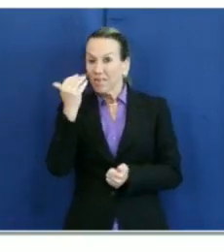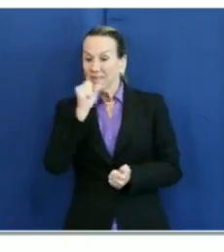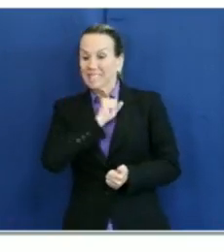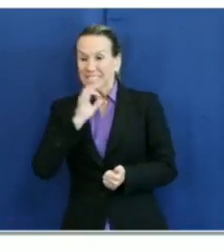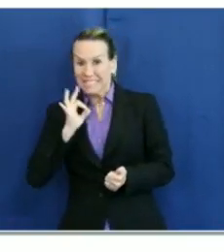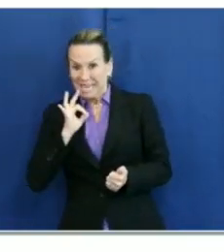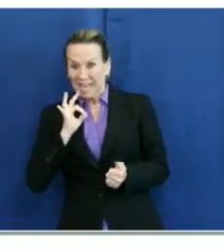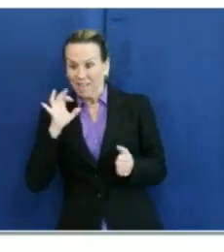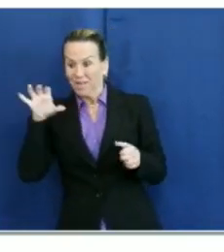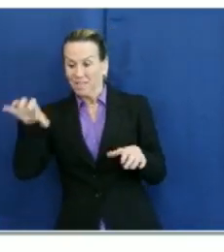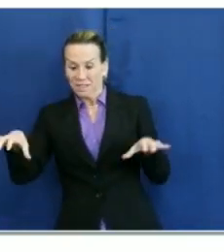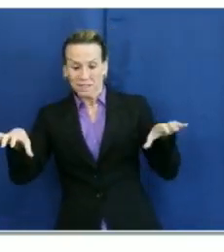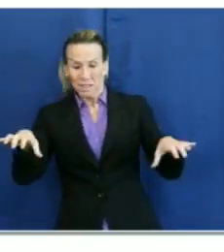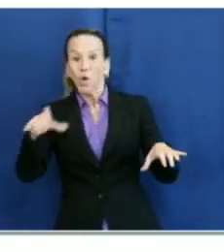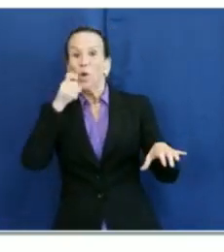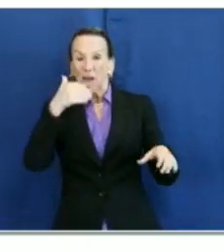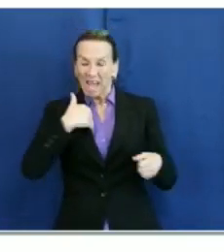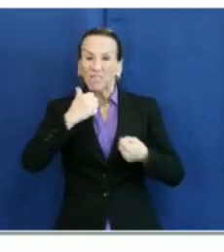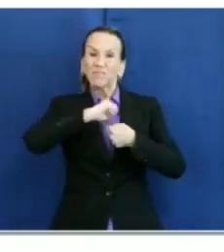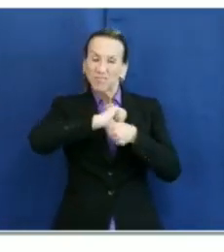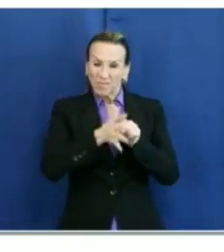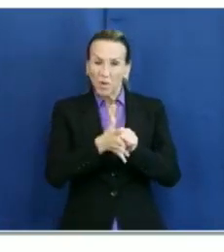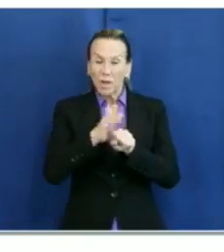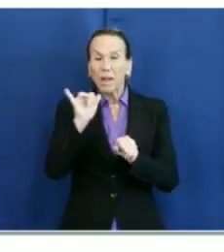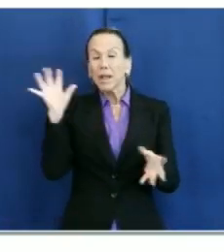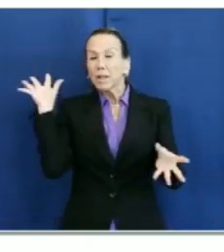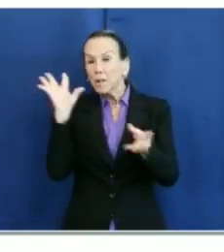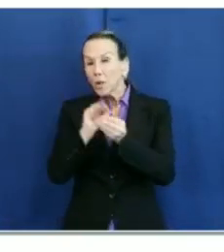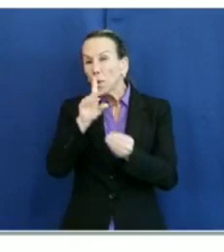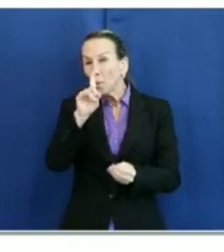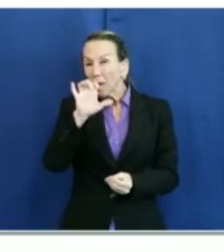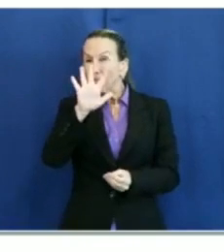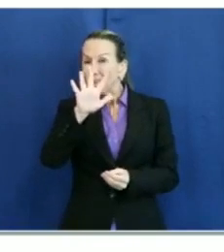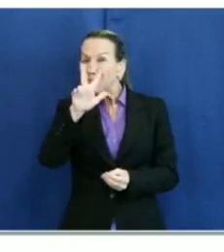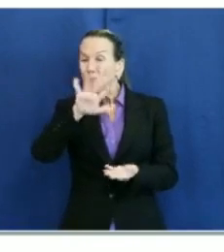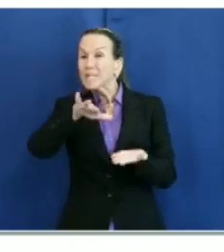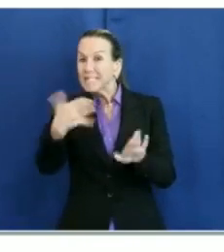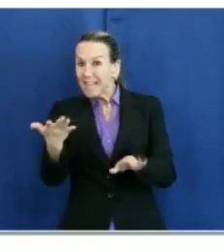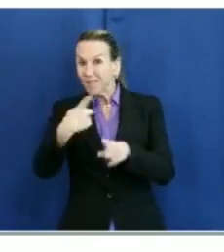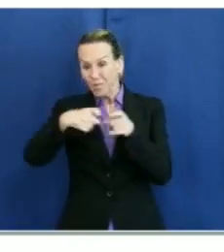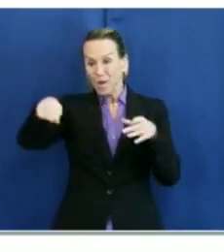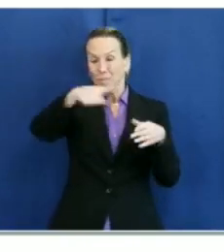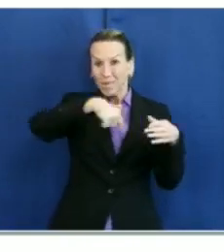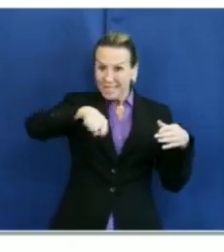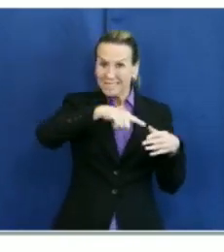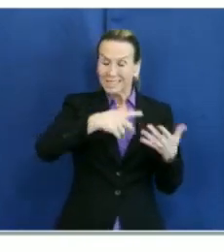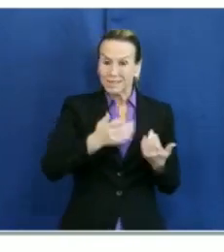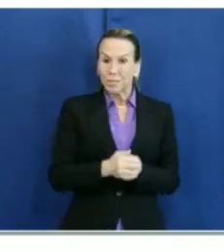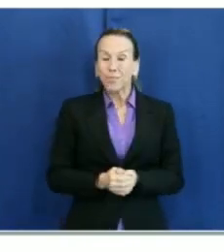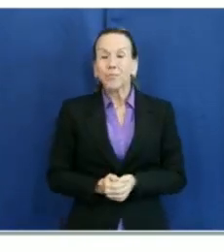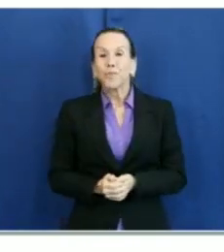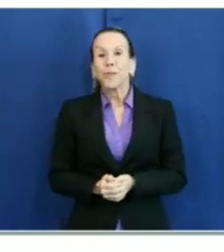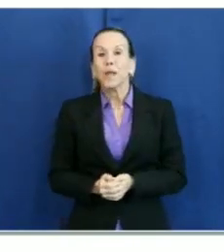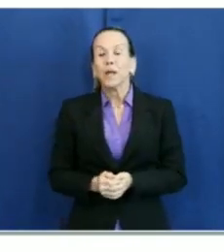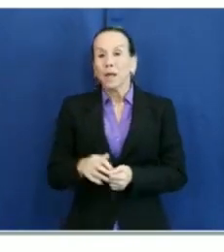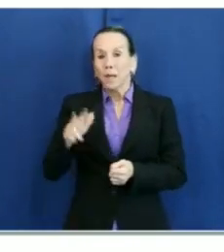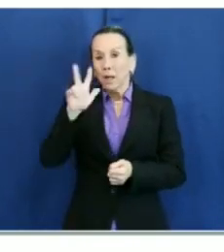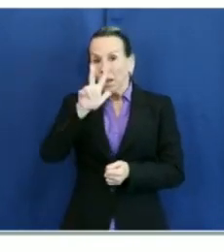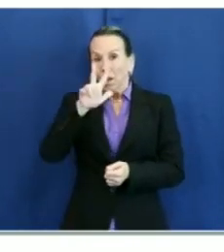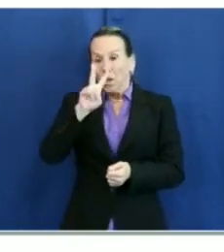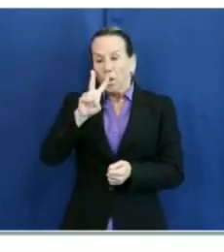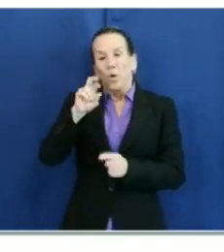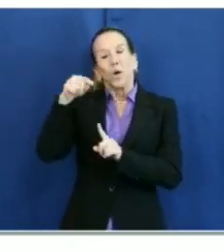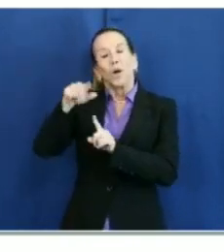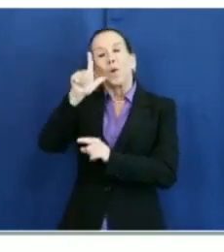-confirmed COVID-19, and this includes 153 deaths. 32 or 26% of the